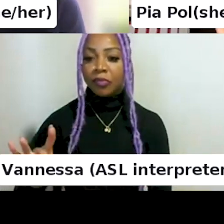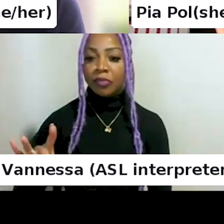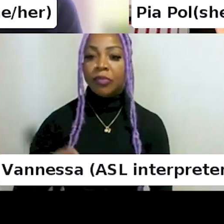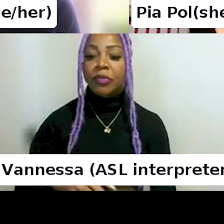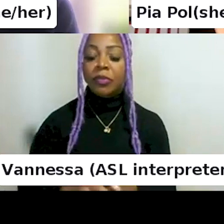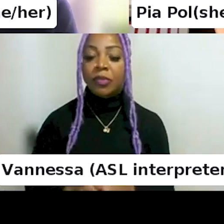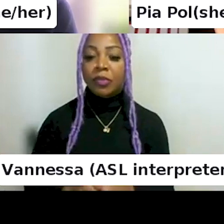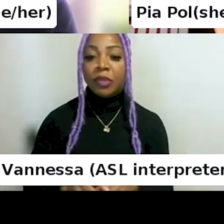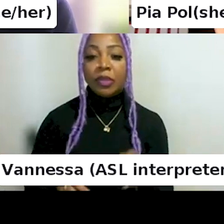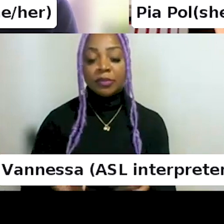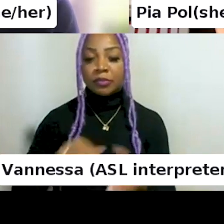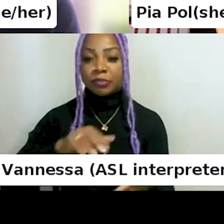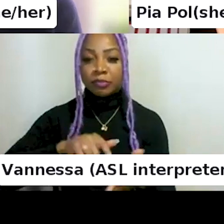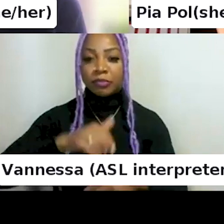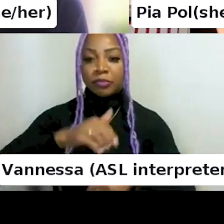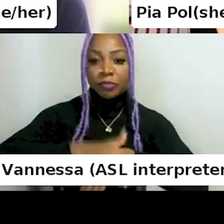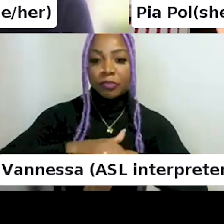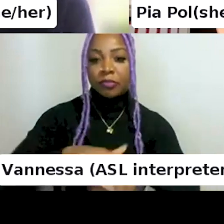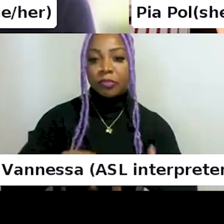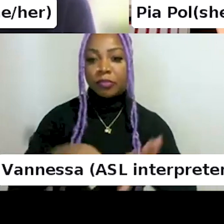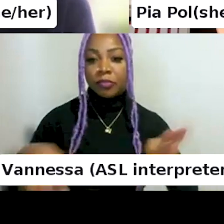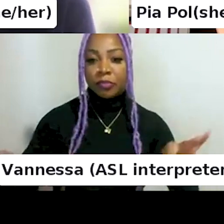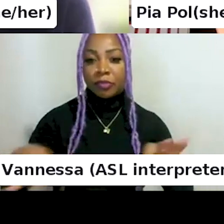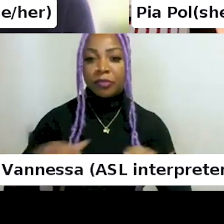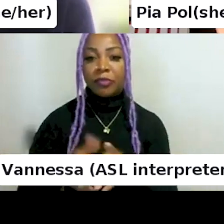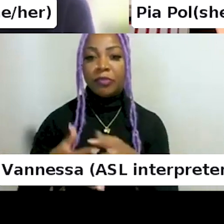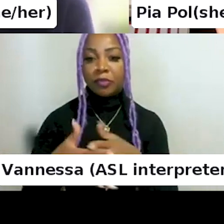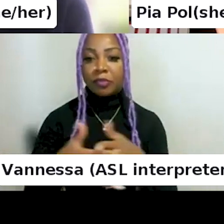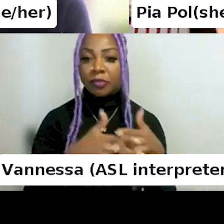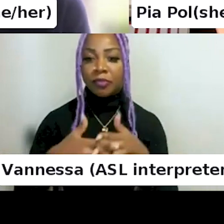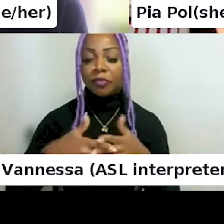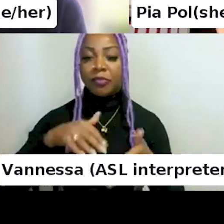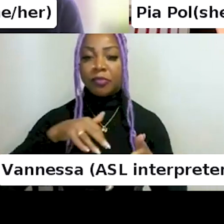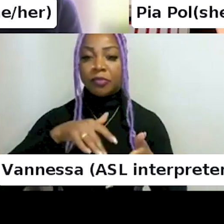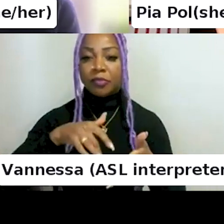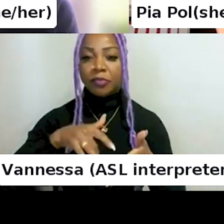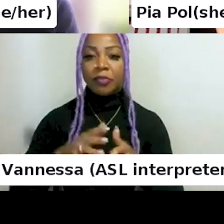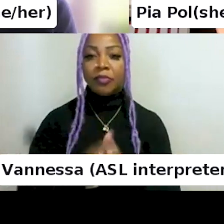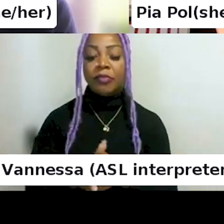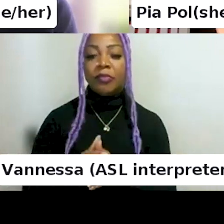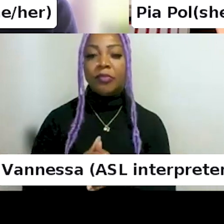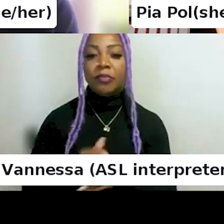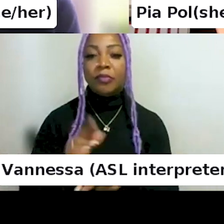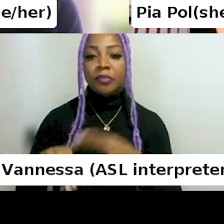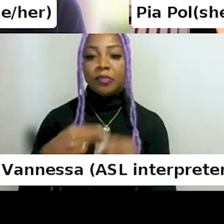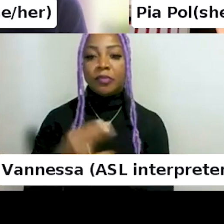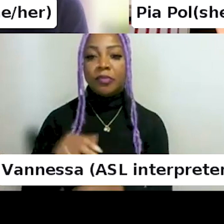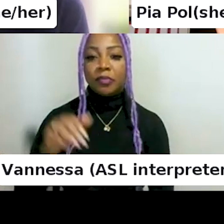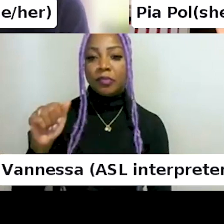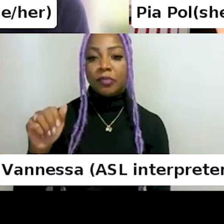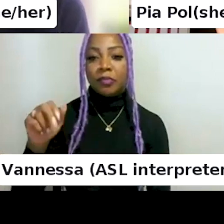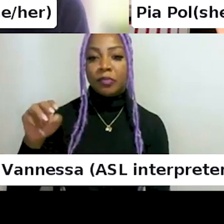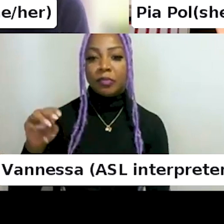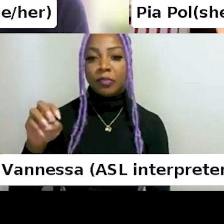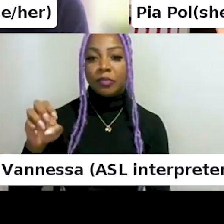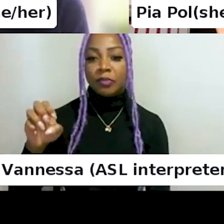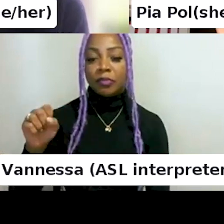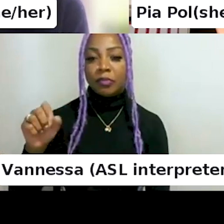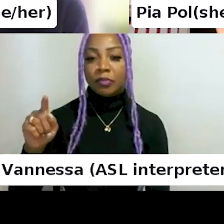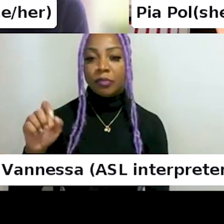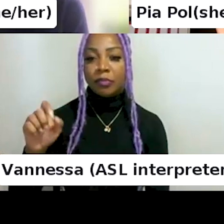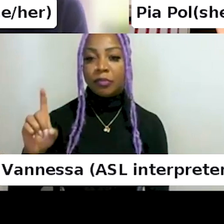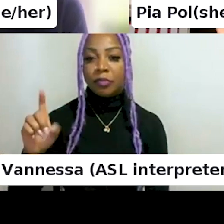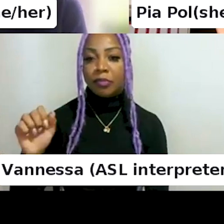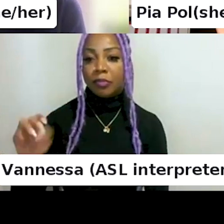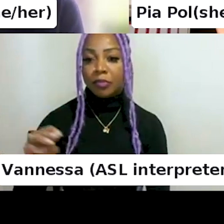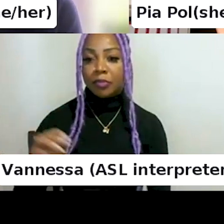She studied English language and culture and American studies at the University of Amsterdam. Her focus is on bottom-up initiatives in cities,